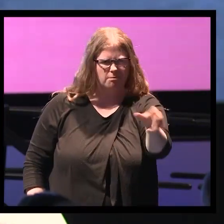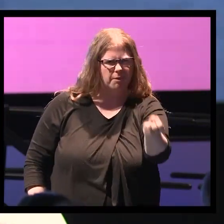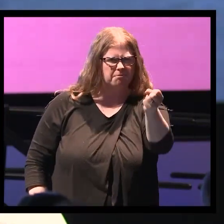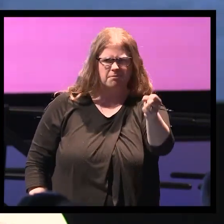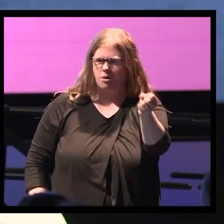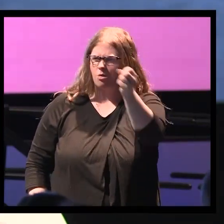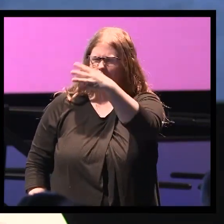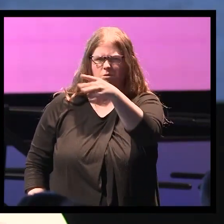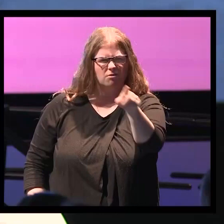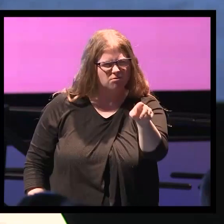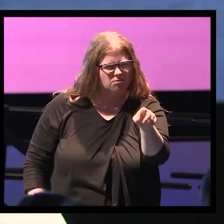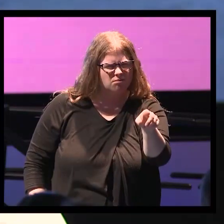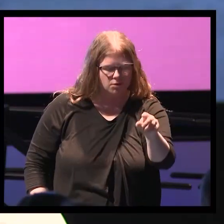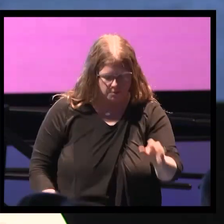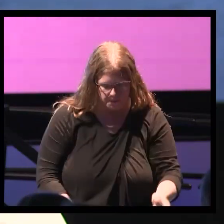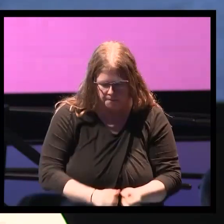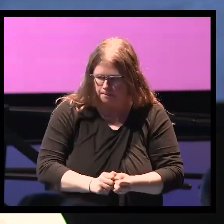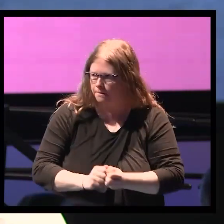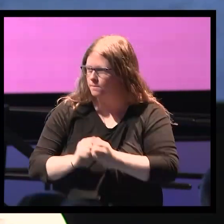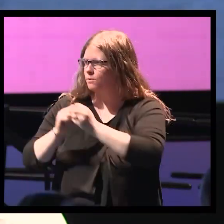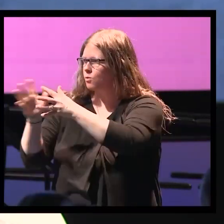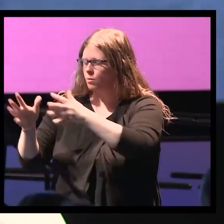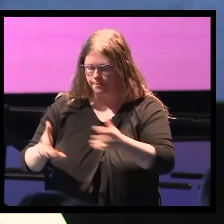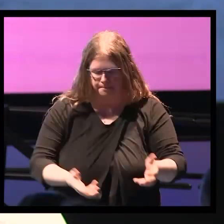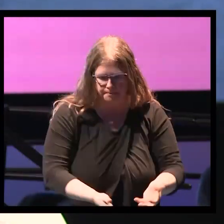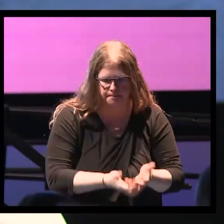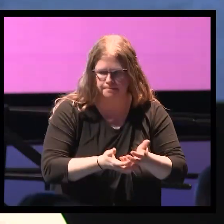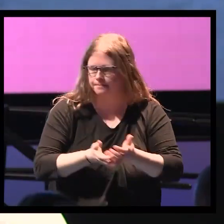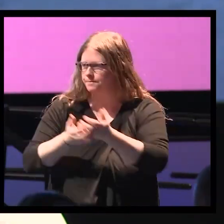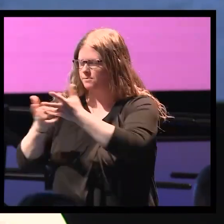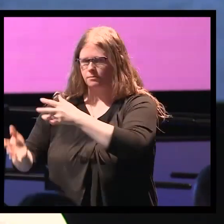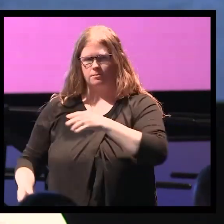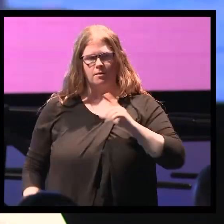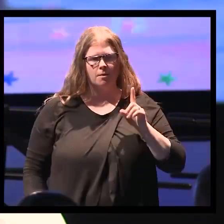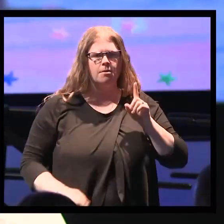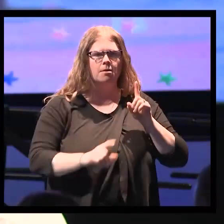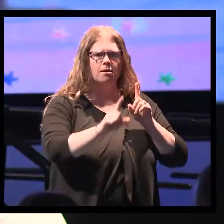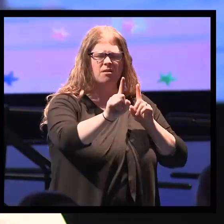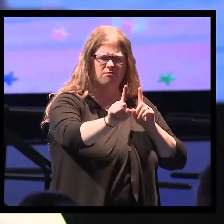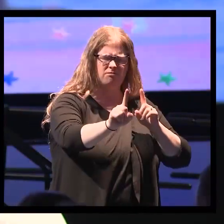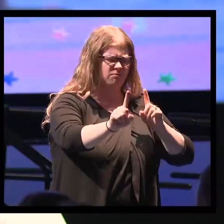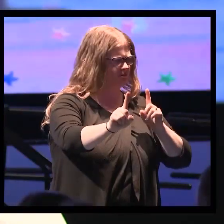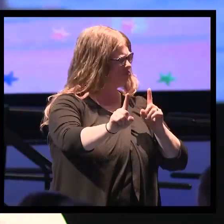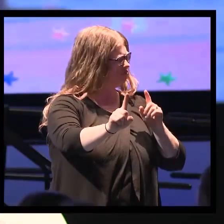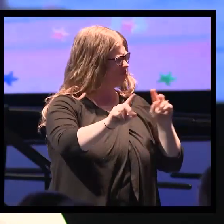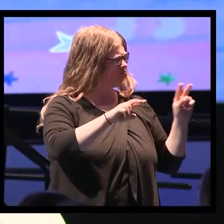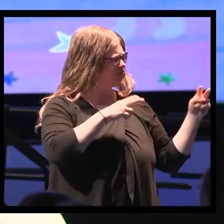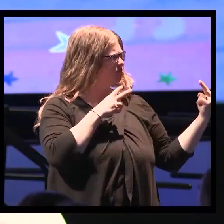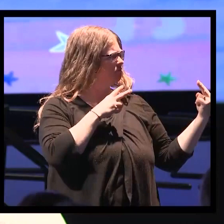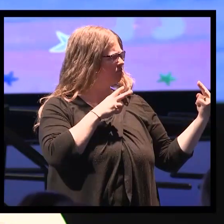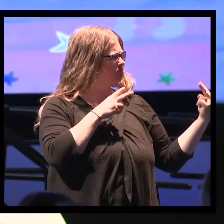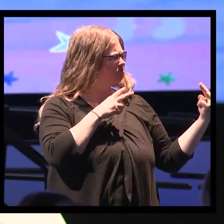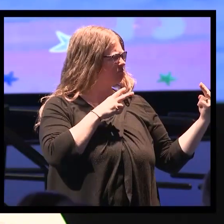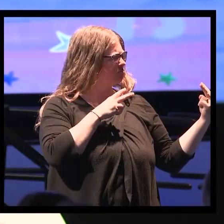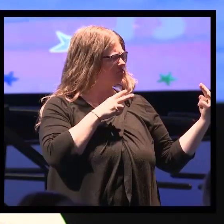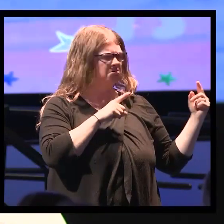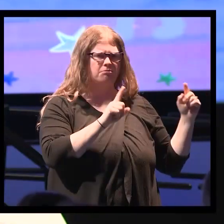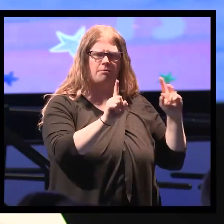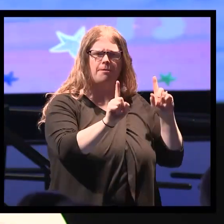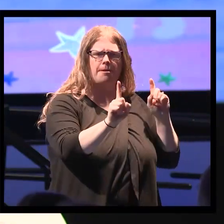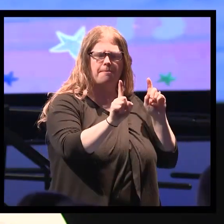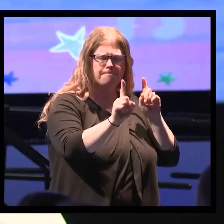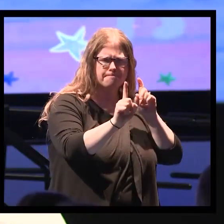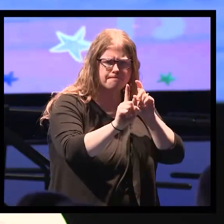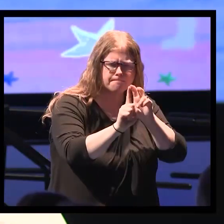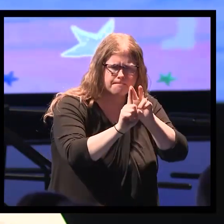and throwing it in the water. As they approached and got closure this was a young boy and he was actually picking starfish